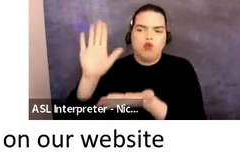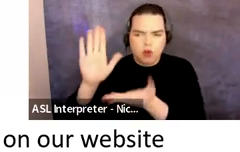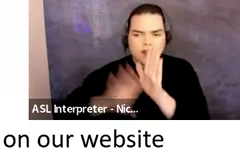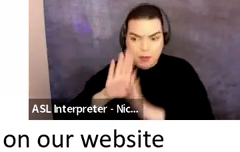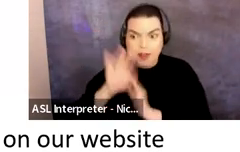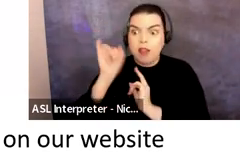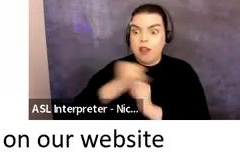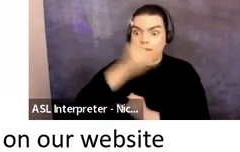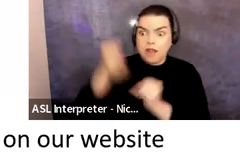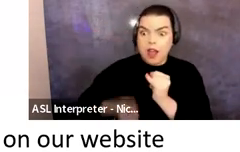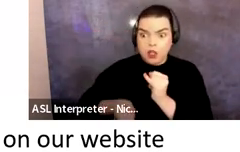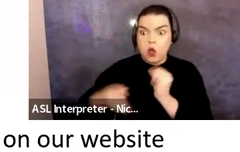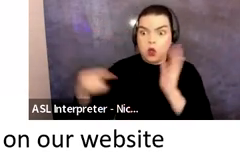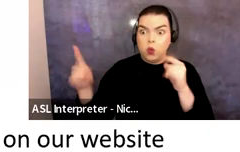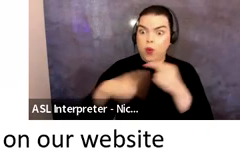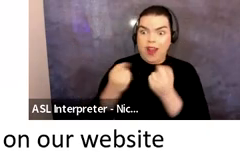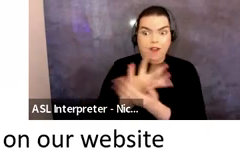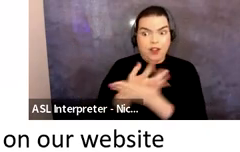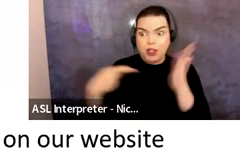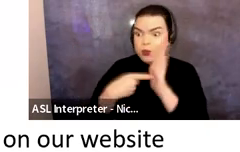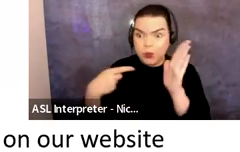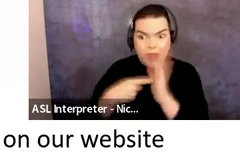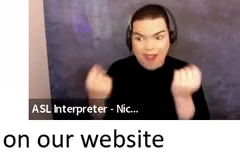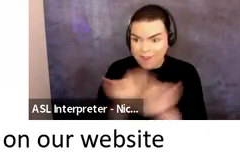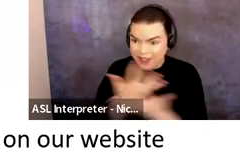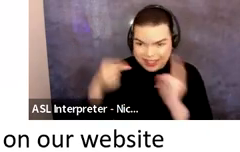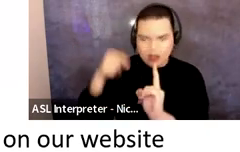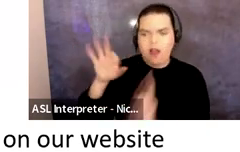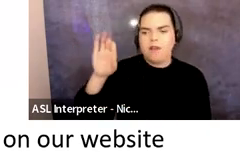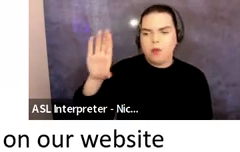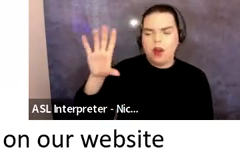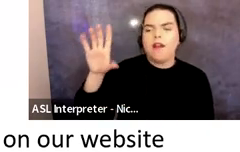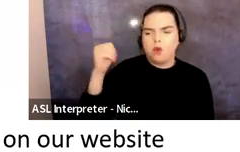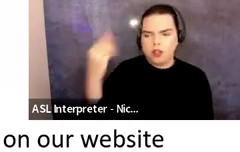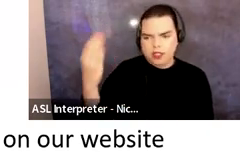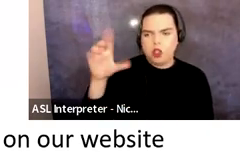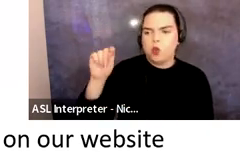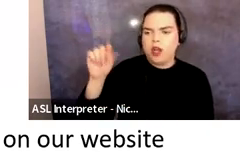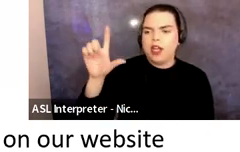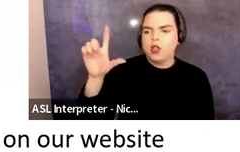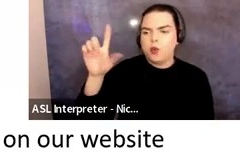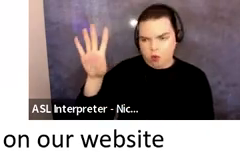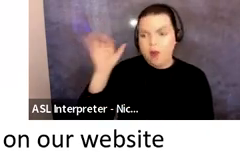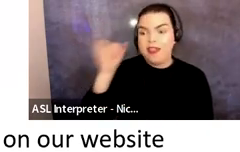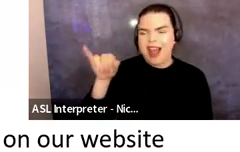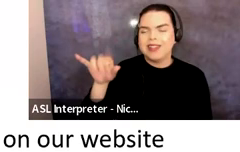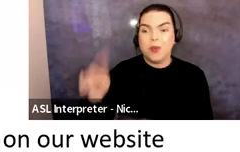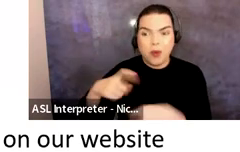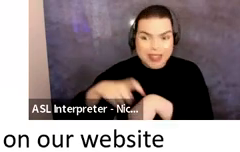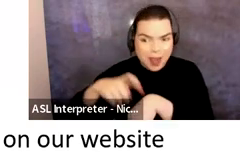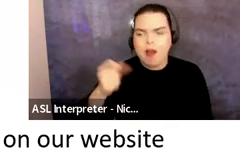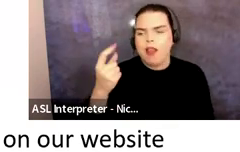for the final application is February 14, 2024, at 11.59 p.m.